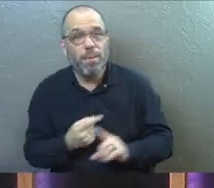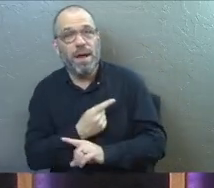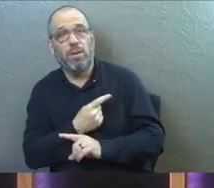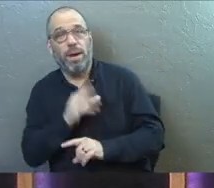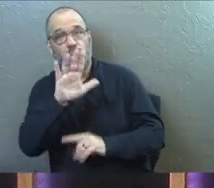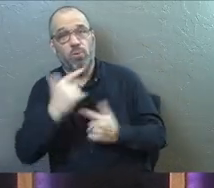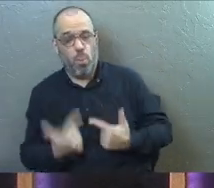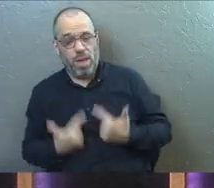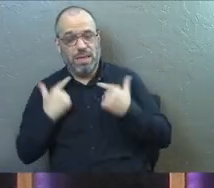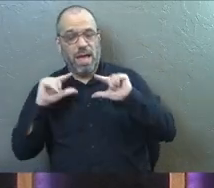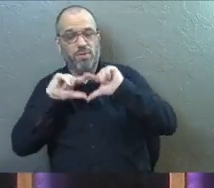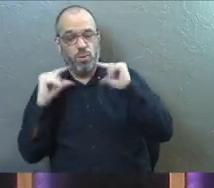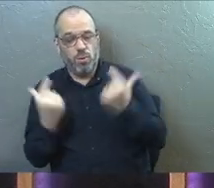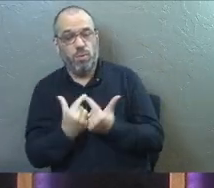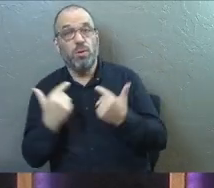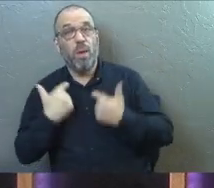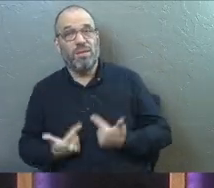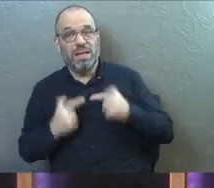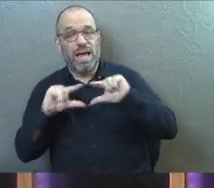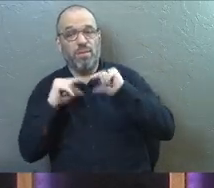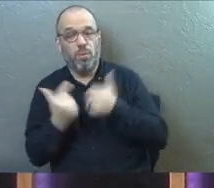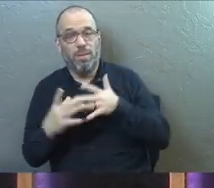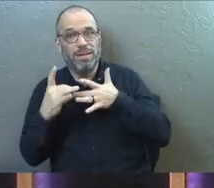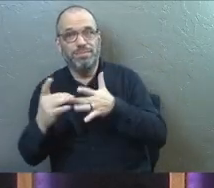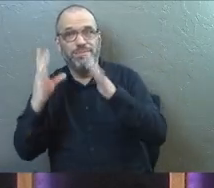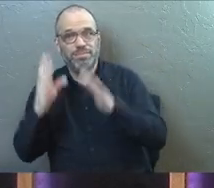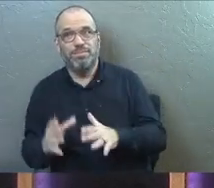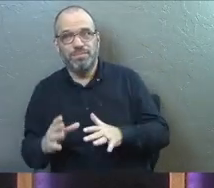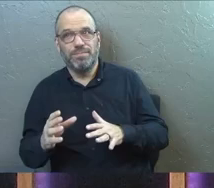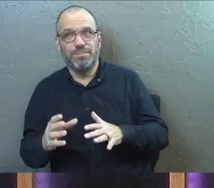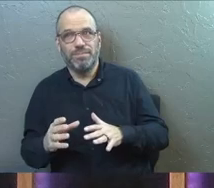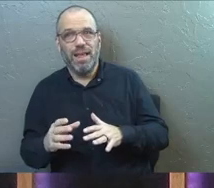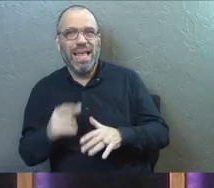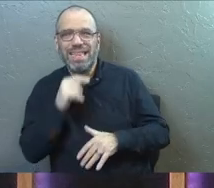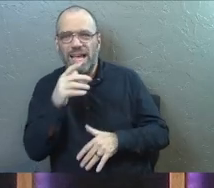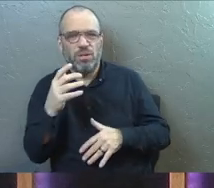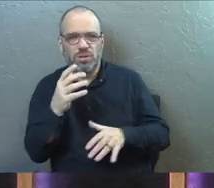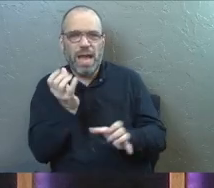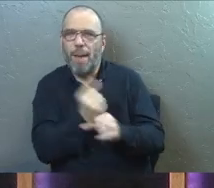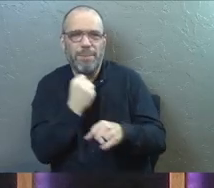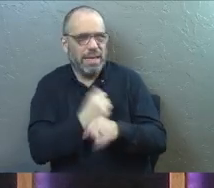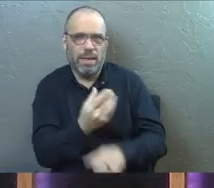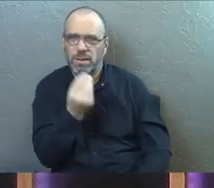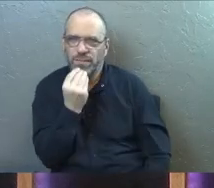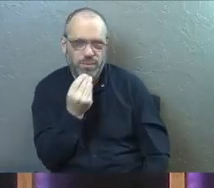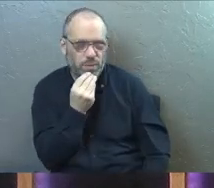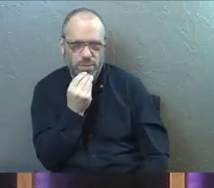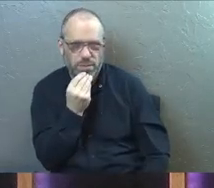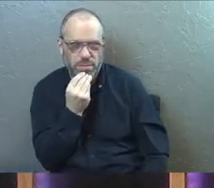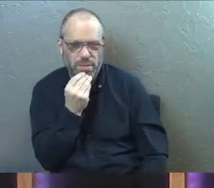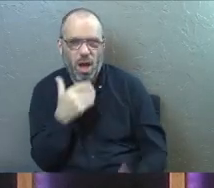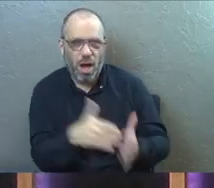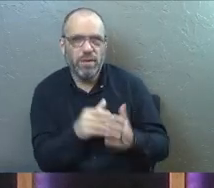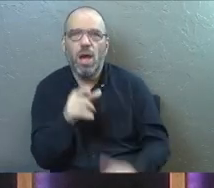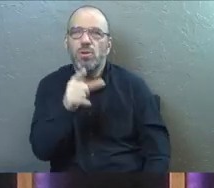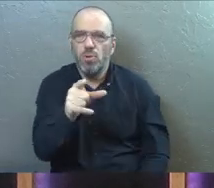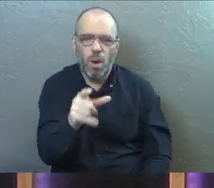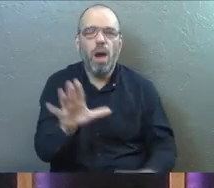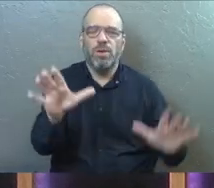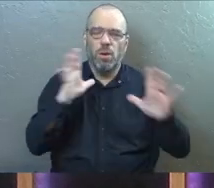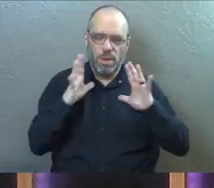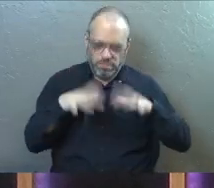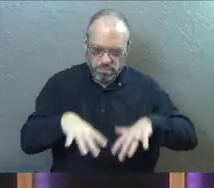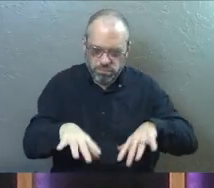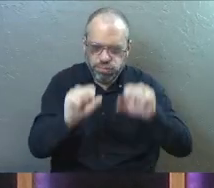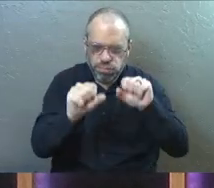way, in your life group, you've got a life group leader. They should not be making the treats as much as they're making them. You should step up and